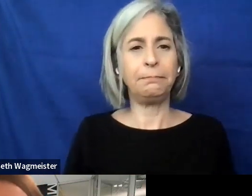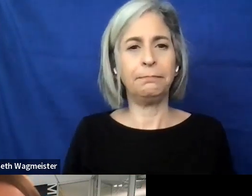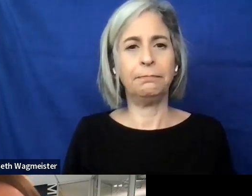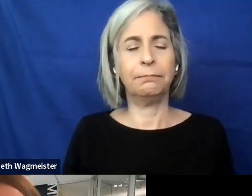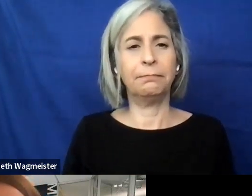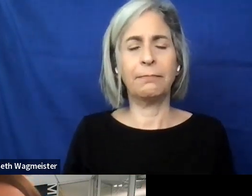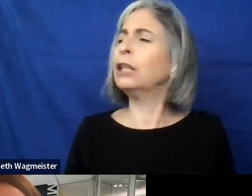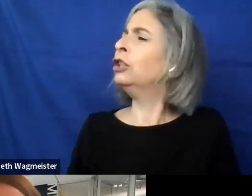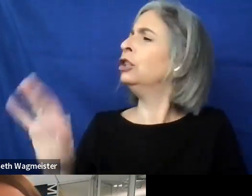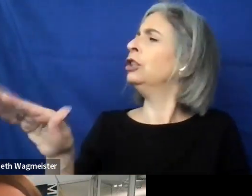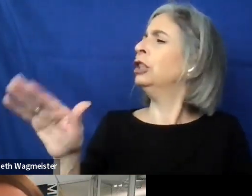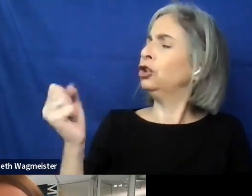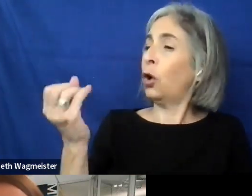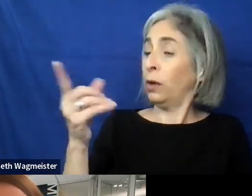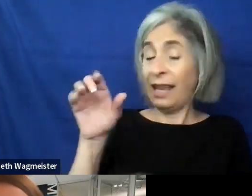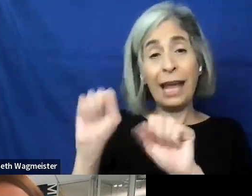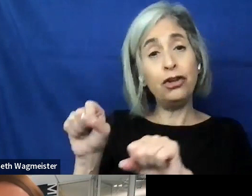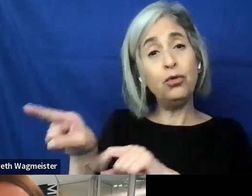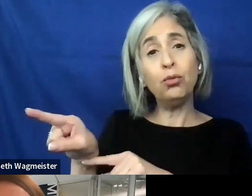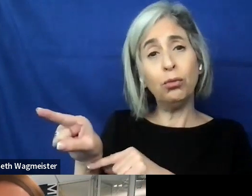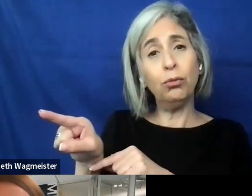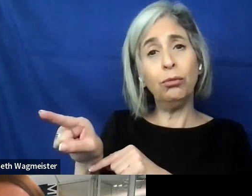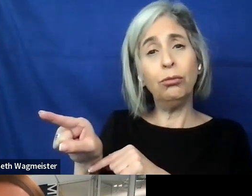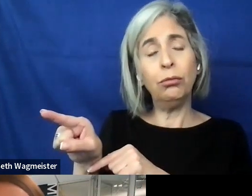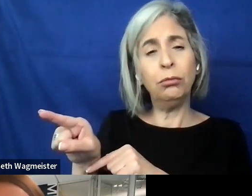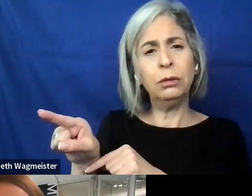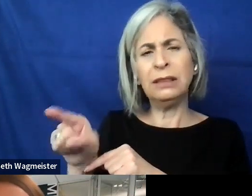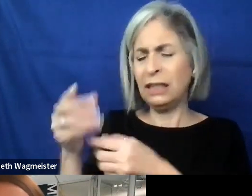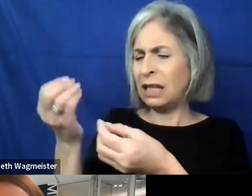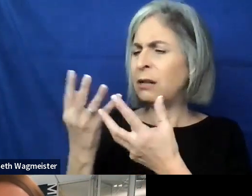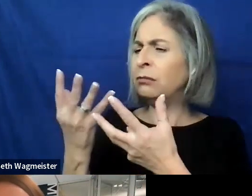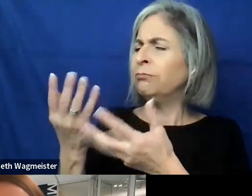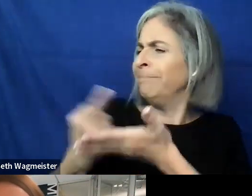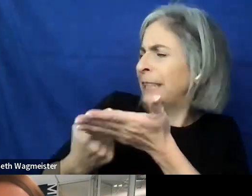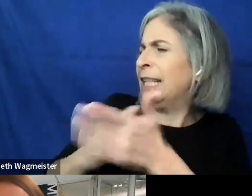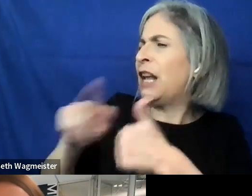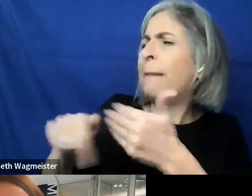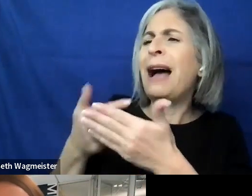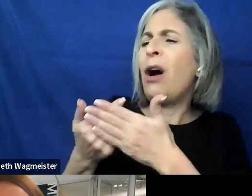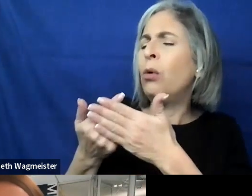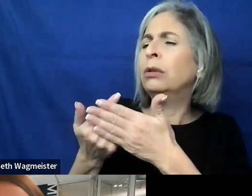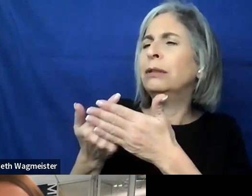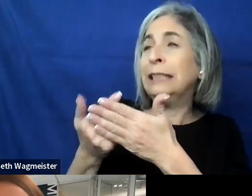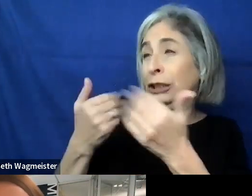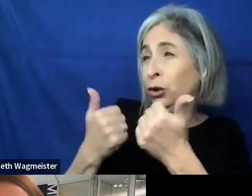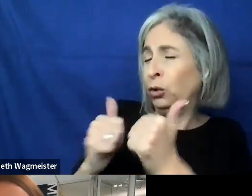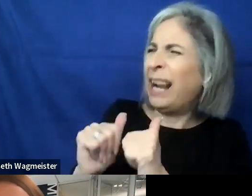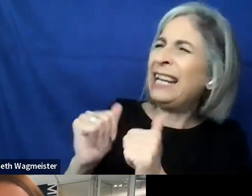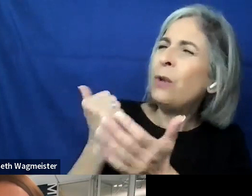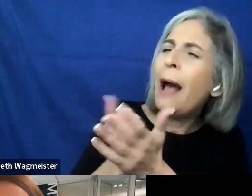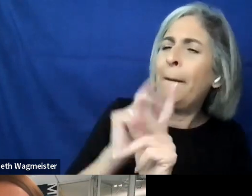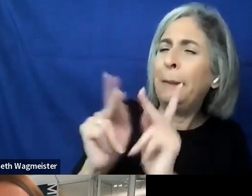And so can you speak to a little bit about we're trying to help people understand